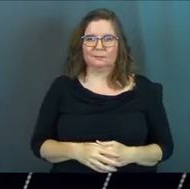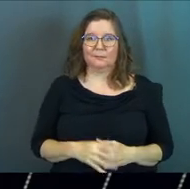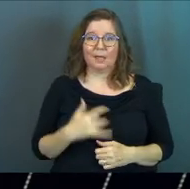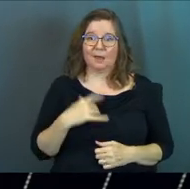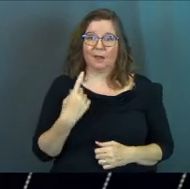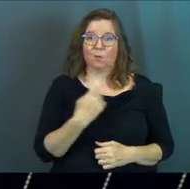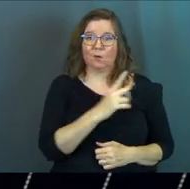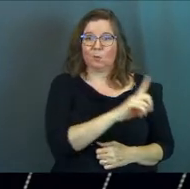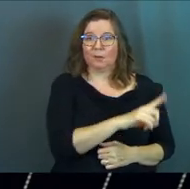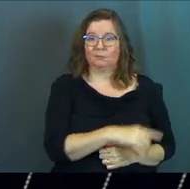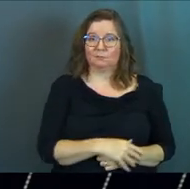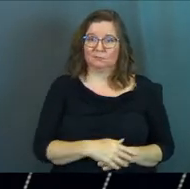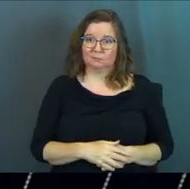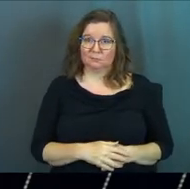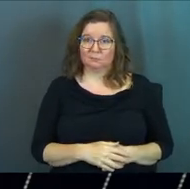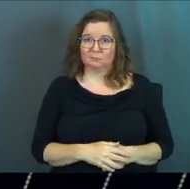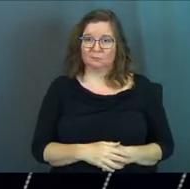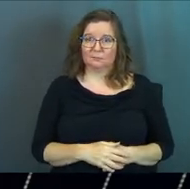And I walked away.